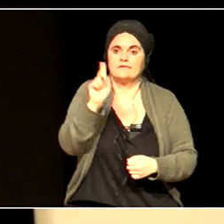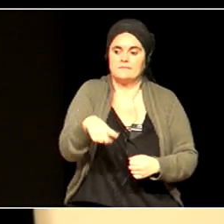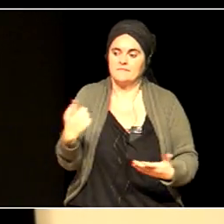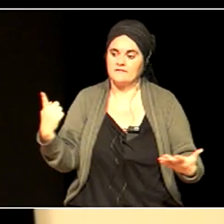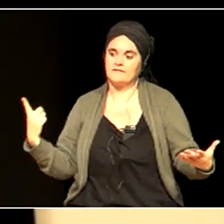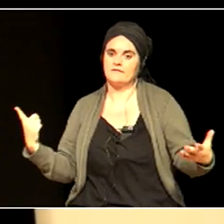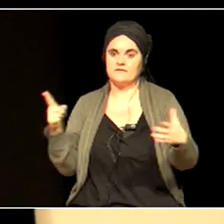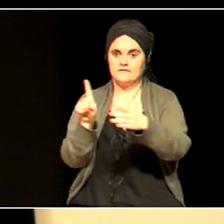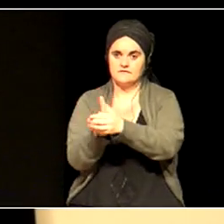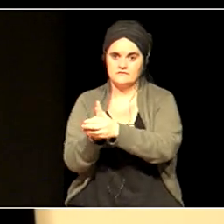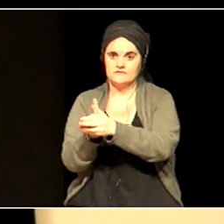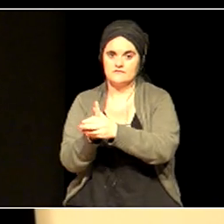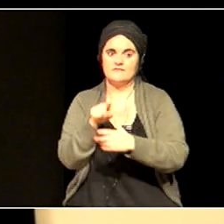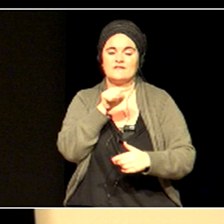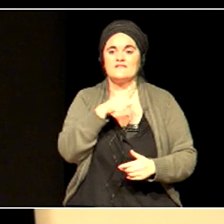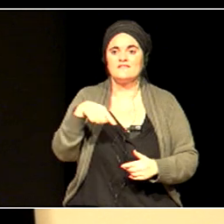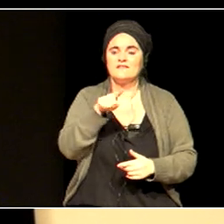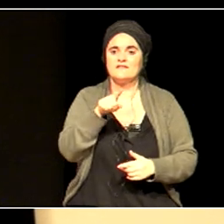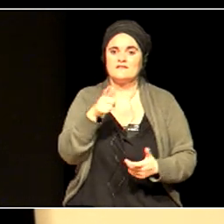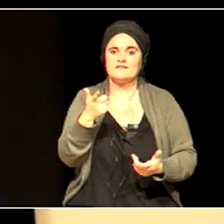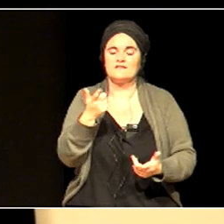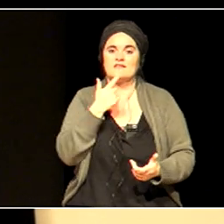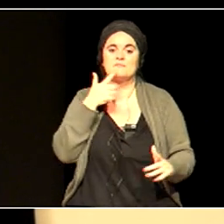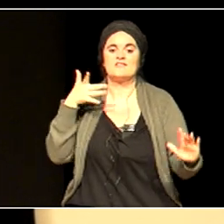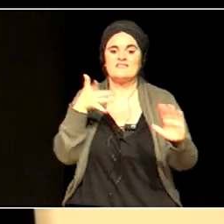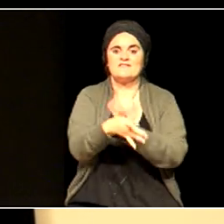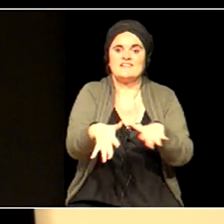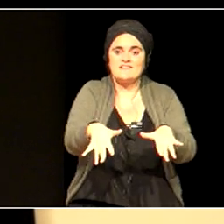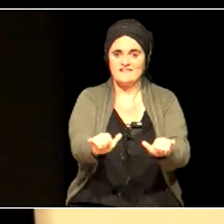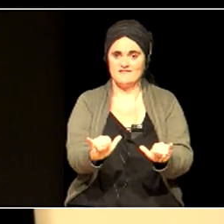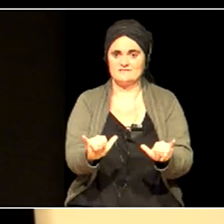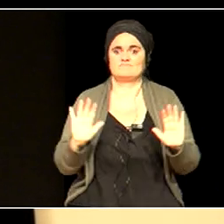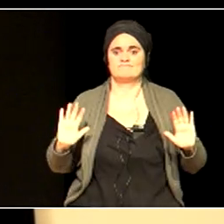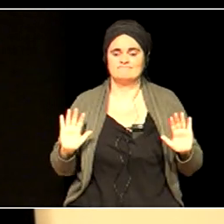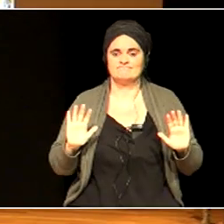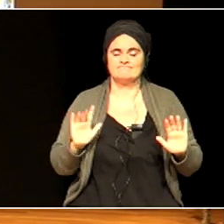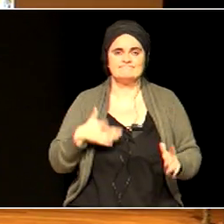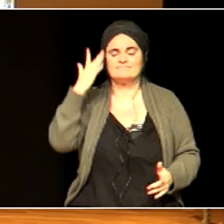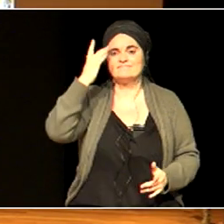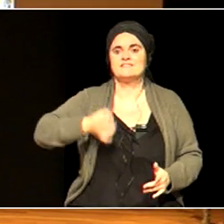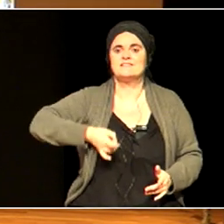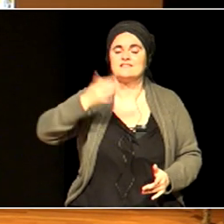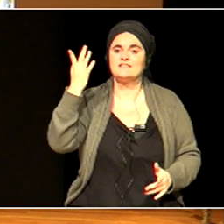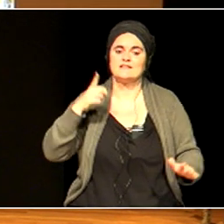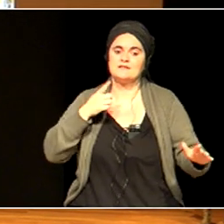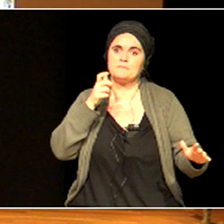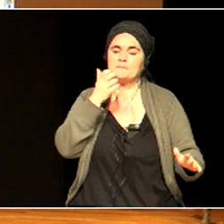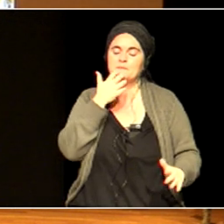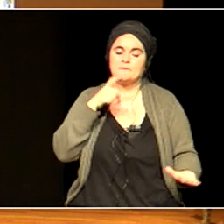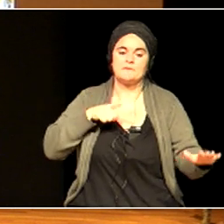without defining them. So, the notion of development is not simple.